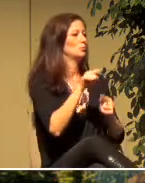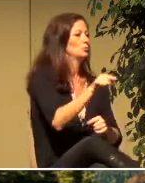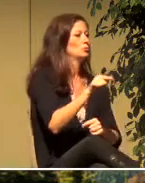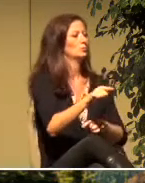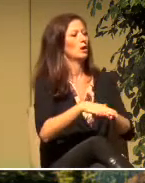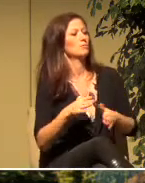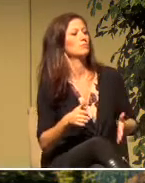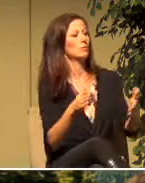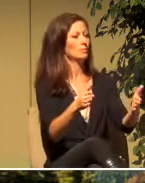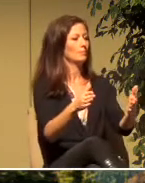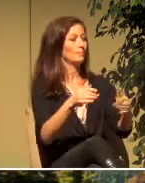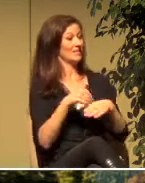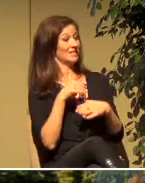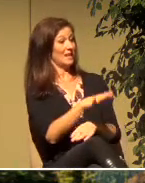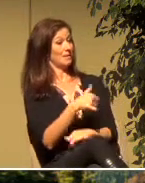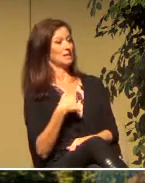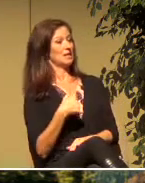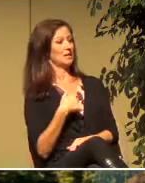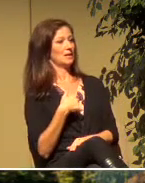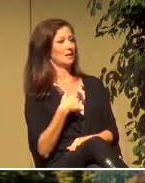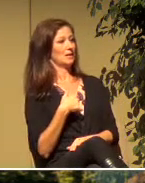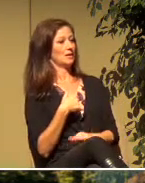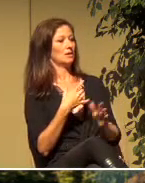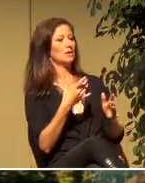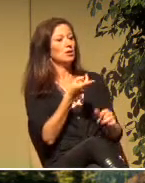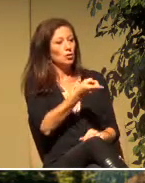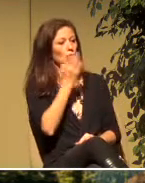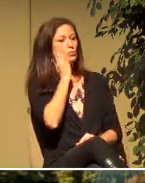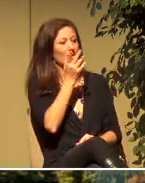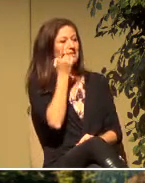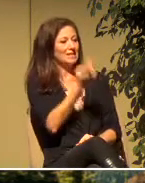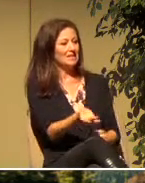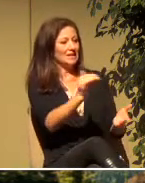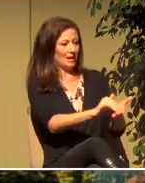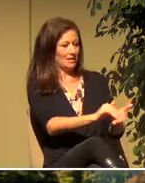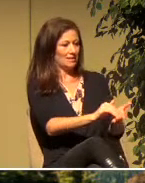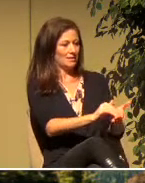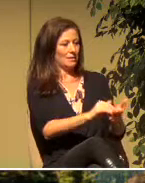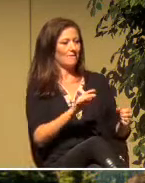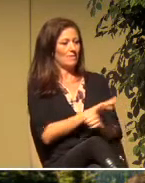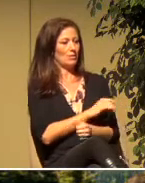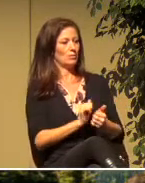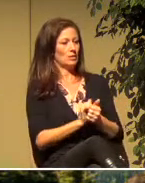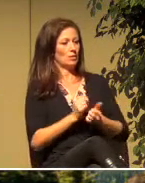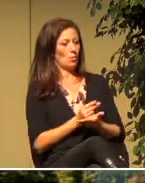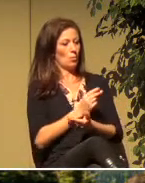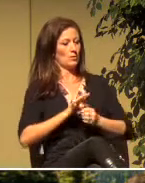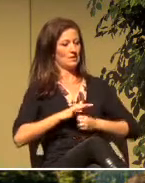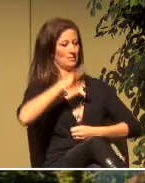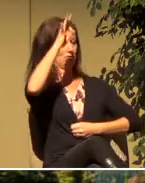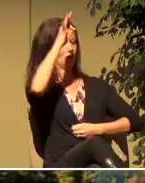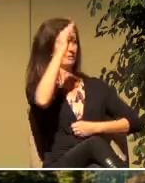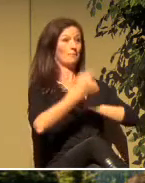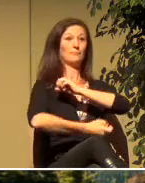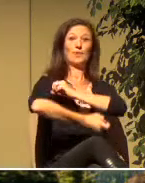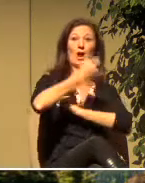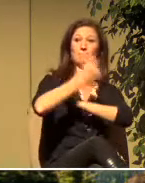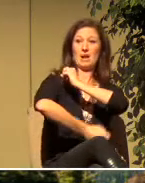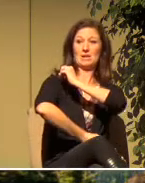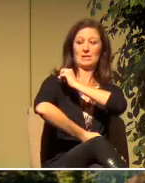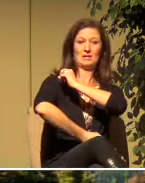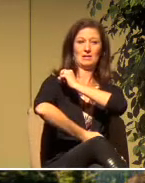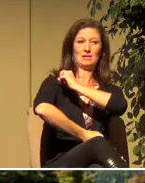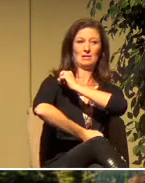so that you may see again and be filled with the Holy Spirit. And immediately something like